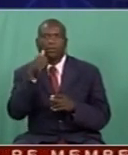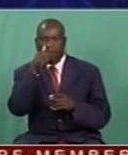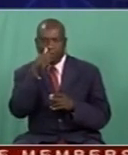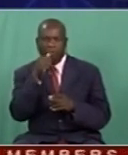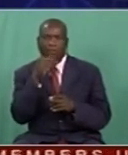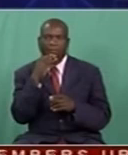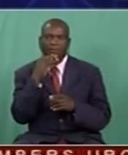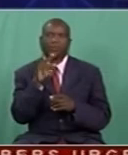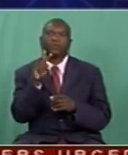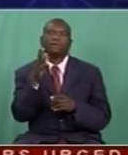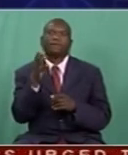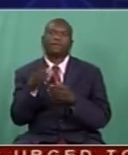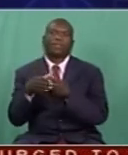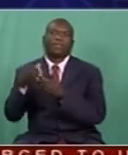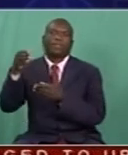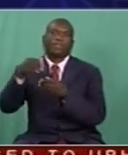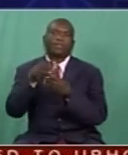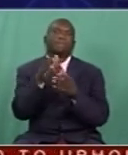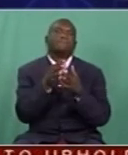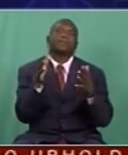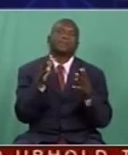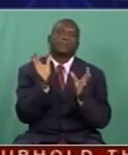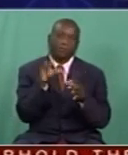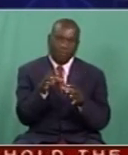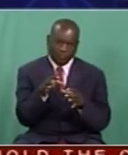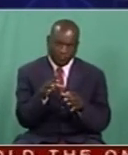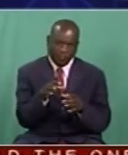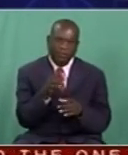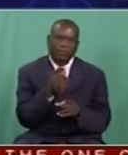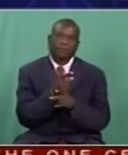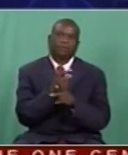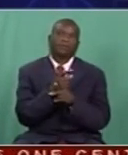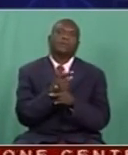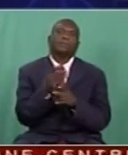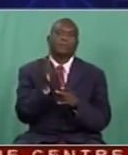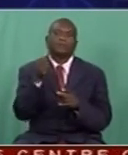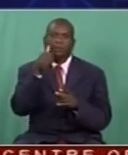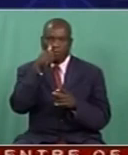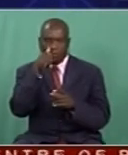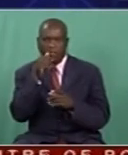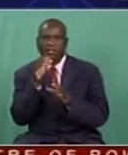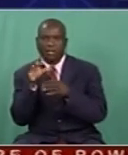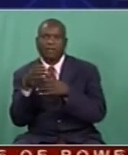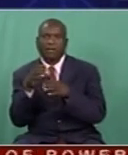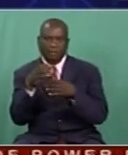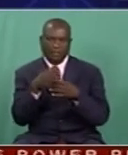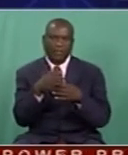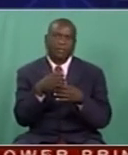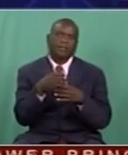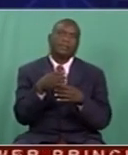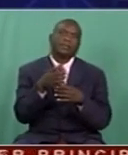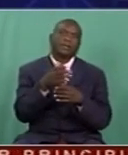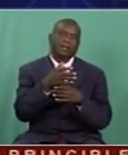25 transmitters, which makes it the biggest radio station. And also it is quite mass-oriented. So you have companies like Telecoms Industry and